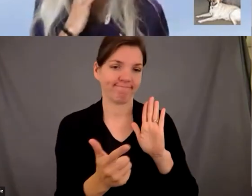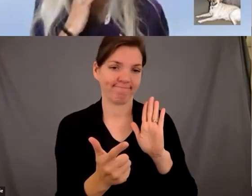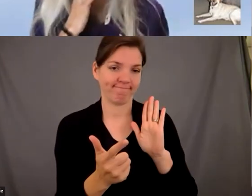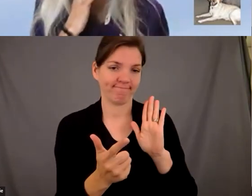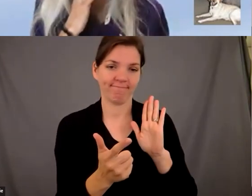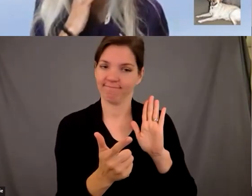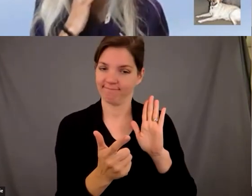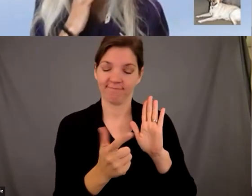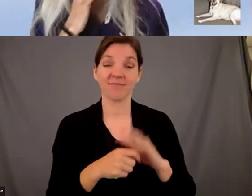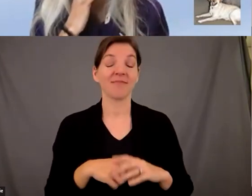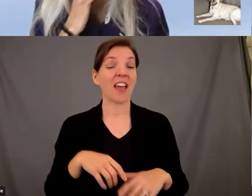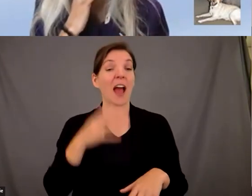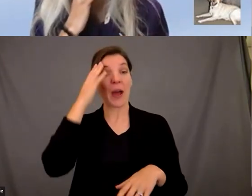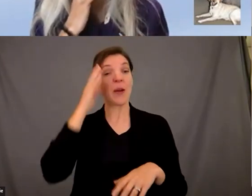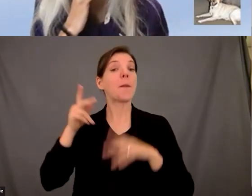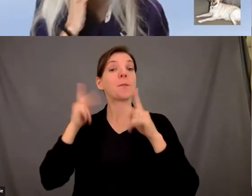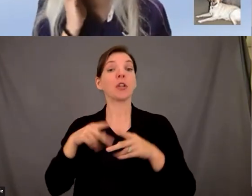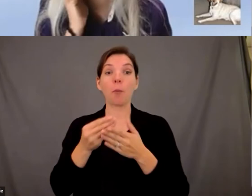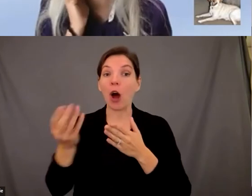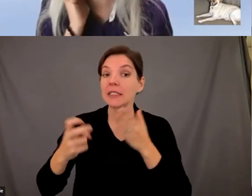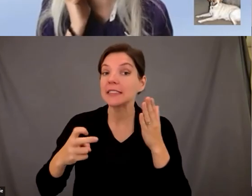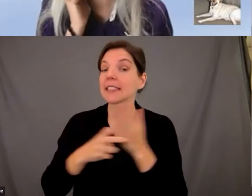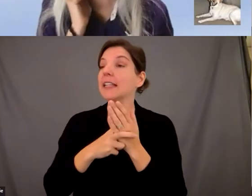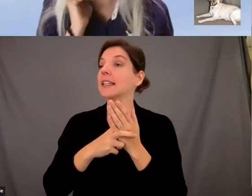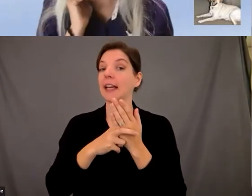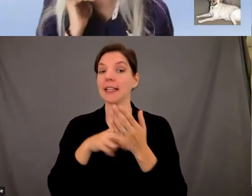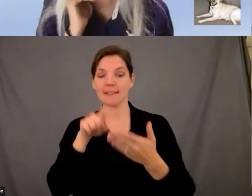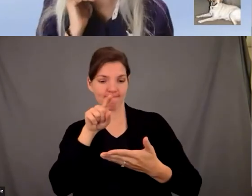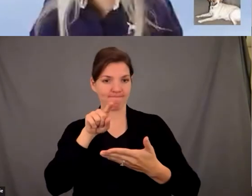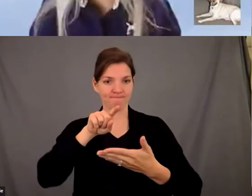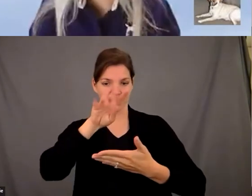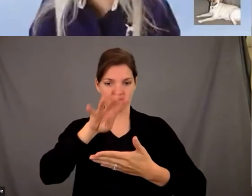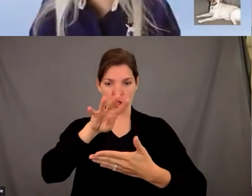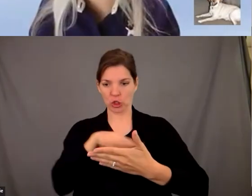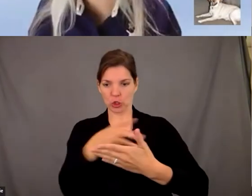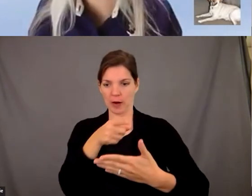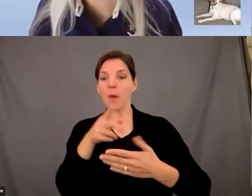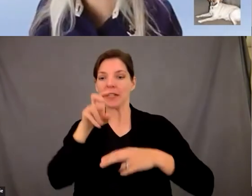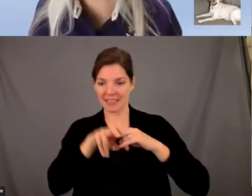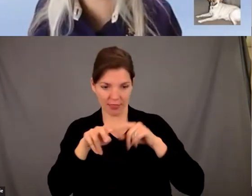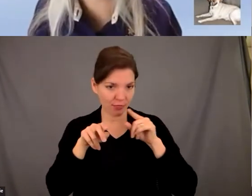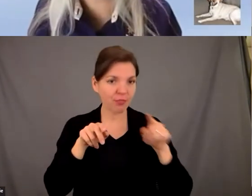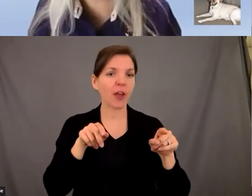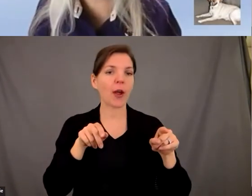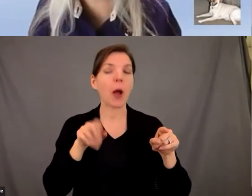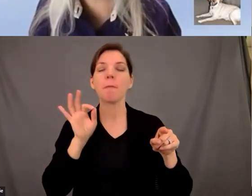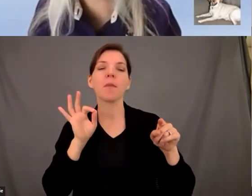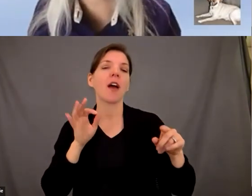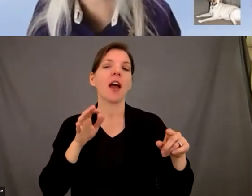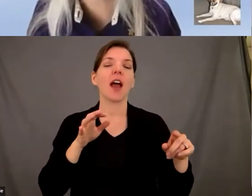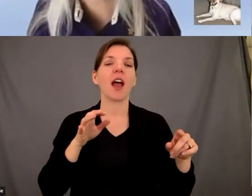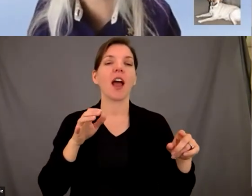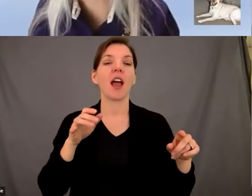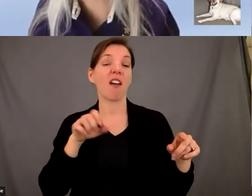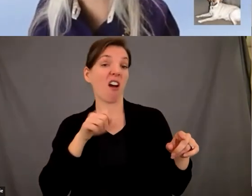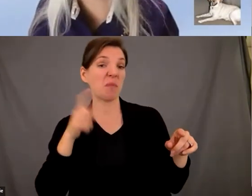who have purchased tickets to events they they picked out their own seat this is the seat they want to go to and then someone next to them says no we don't want to sit next